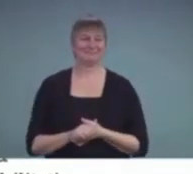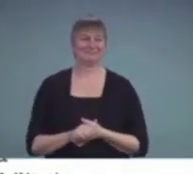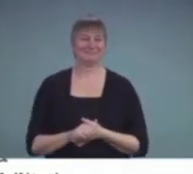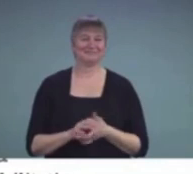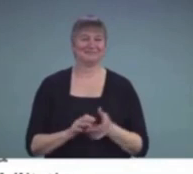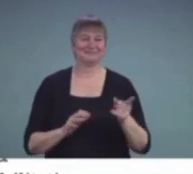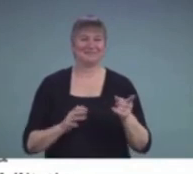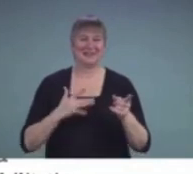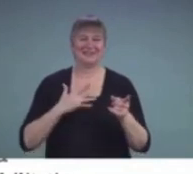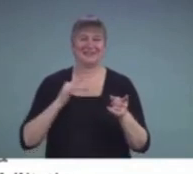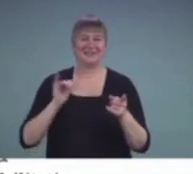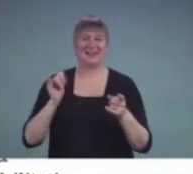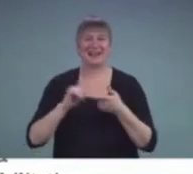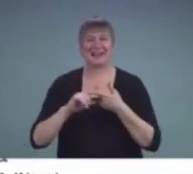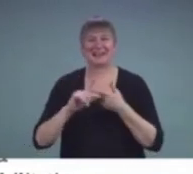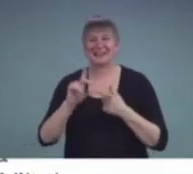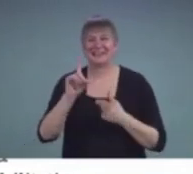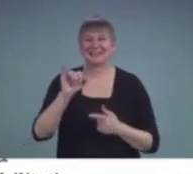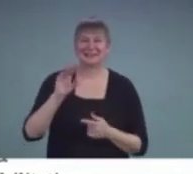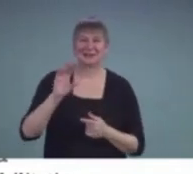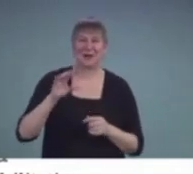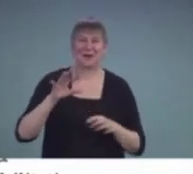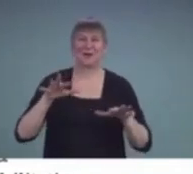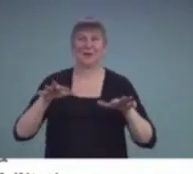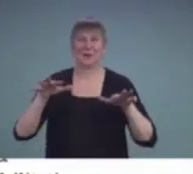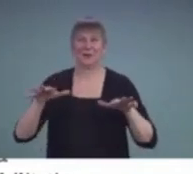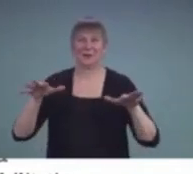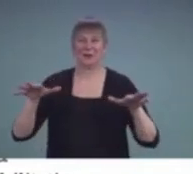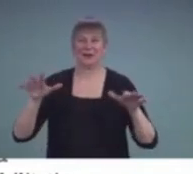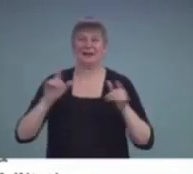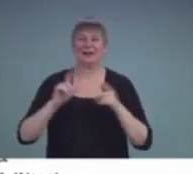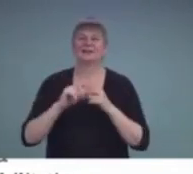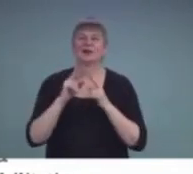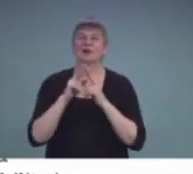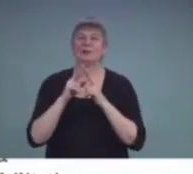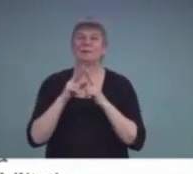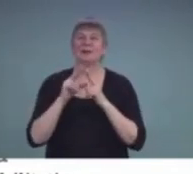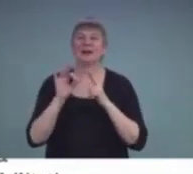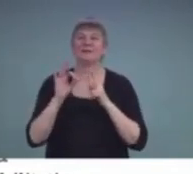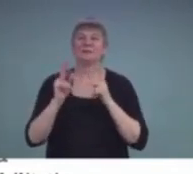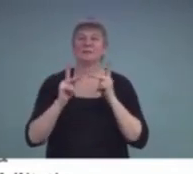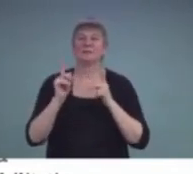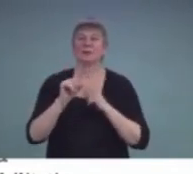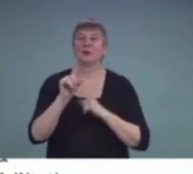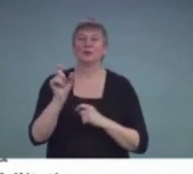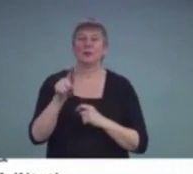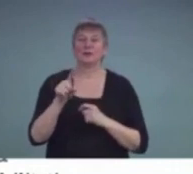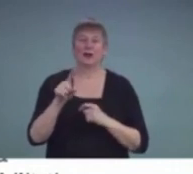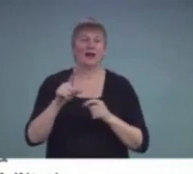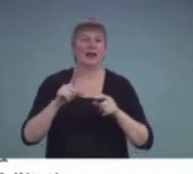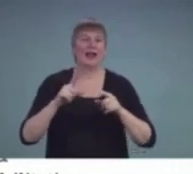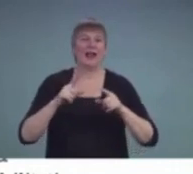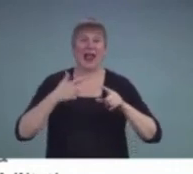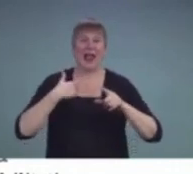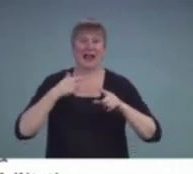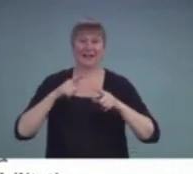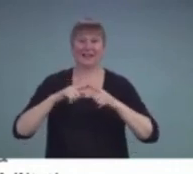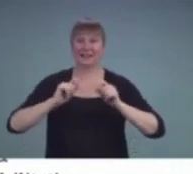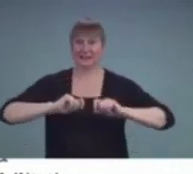I feel like I'm back in disco days. We do have a couple of questions, Cheryl, and I'll send this out with my